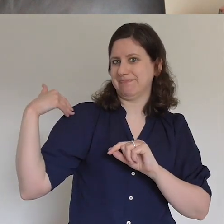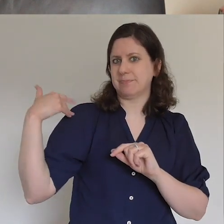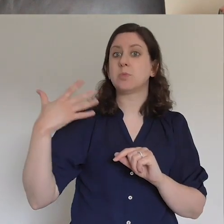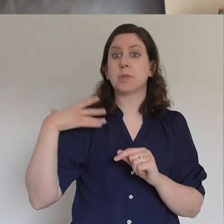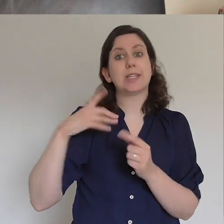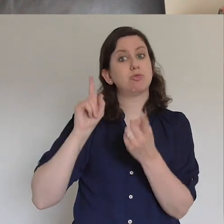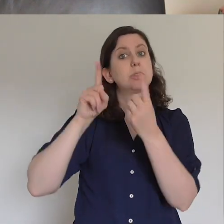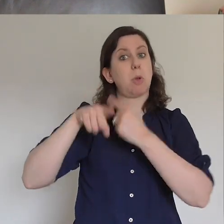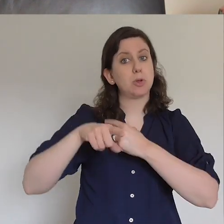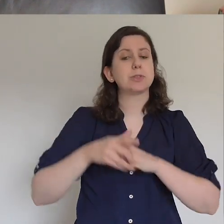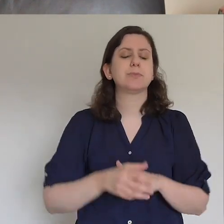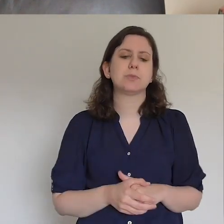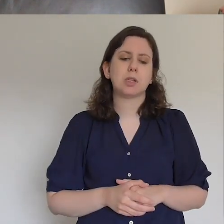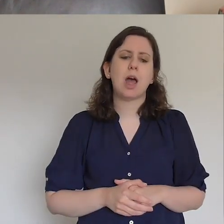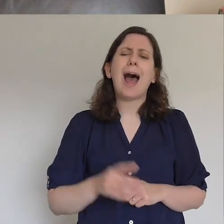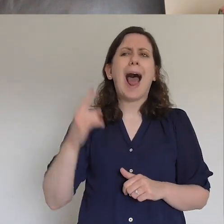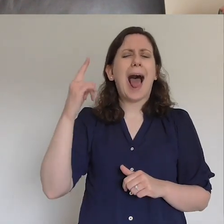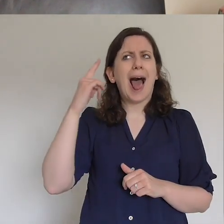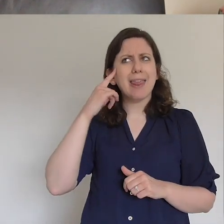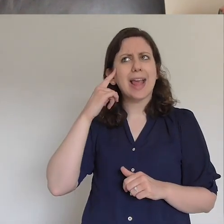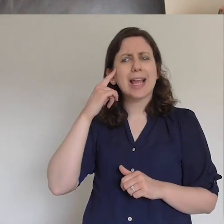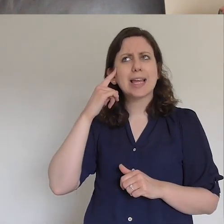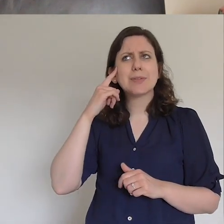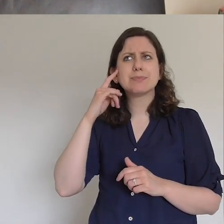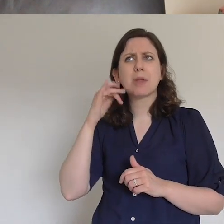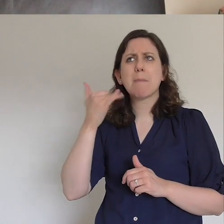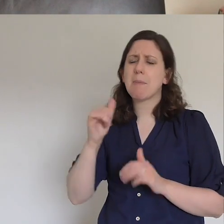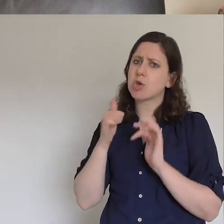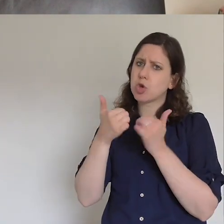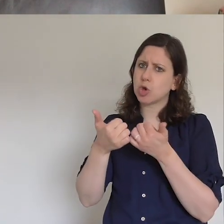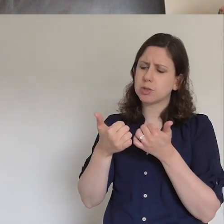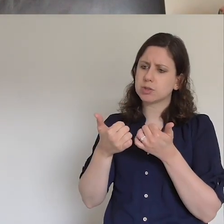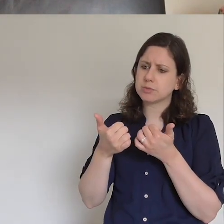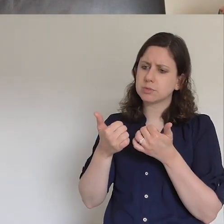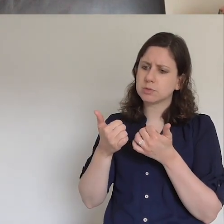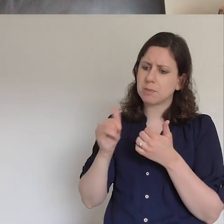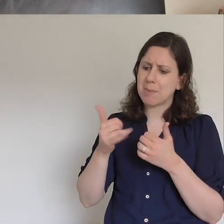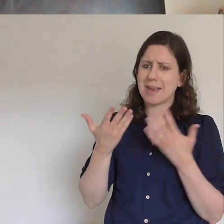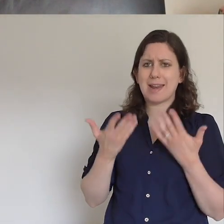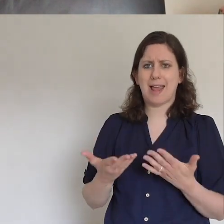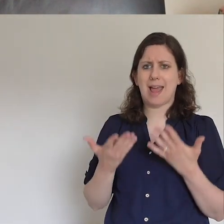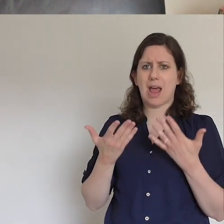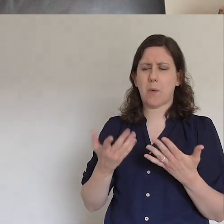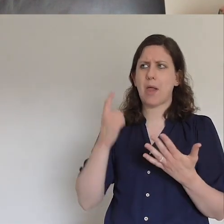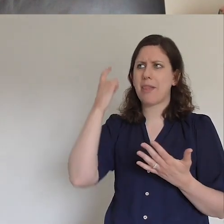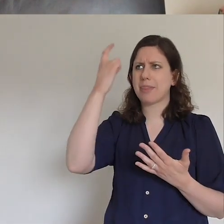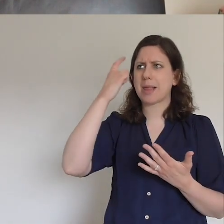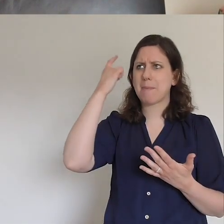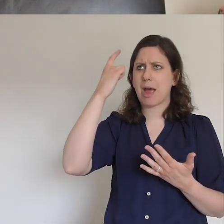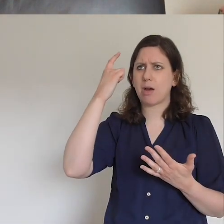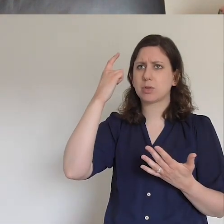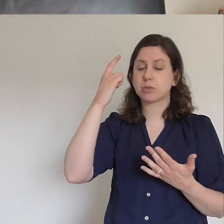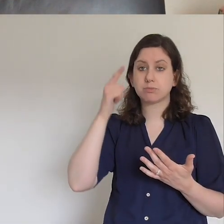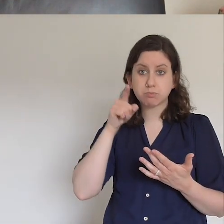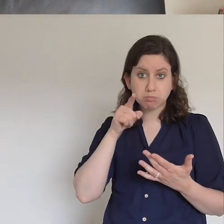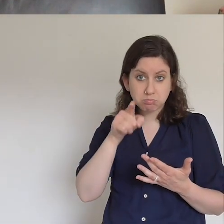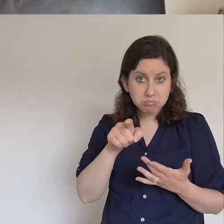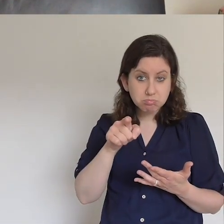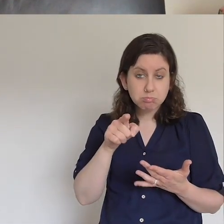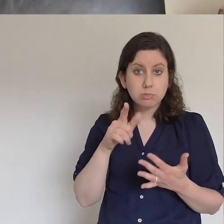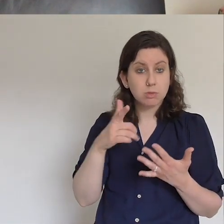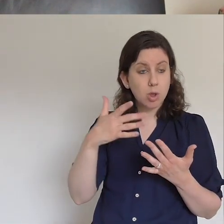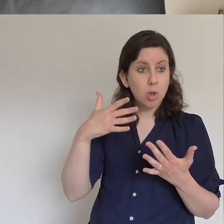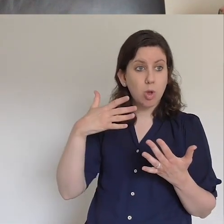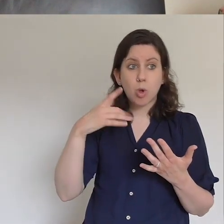it might just be helpful Gav just to take a moment and just to think about who you really want to see